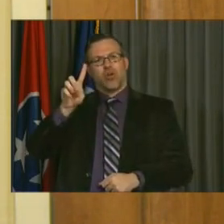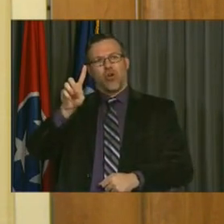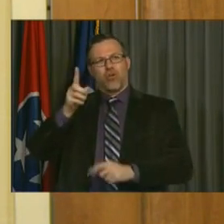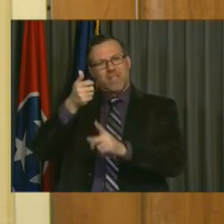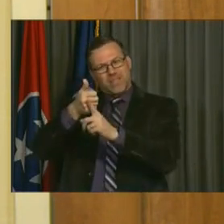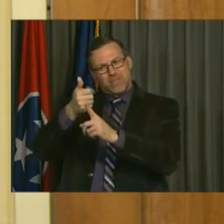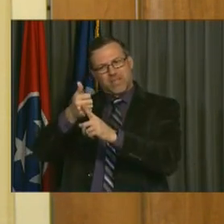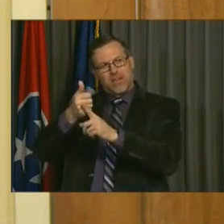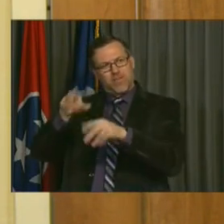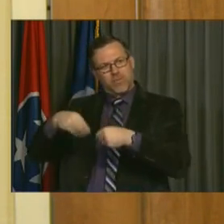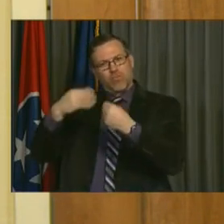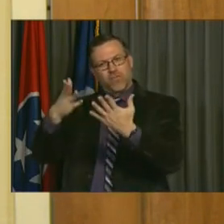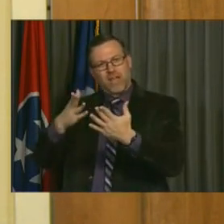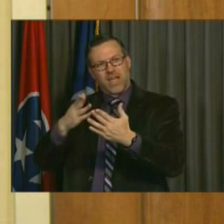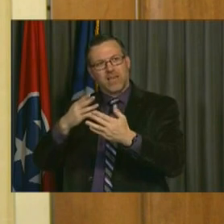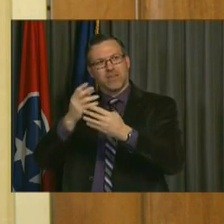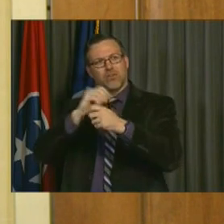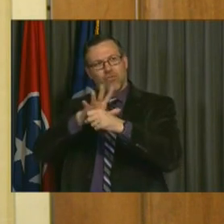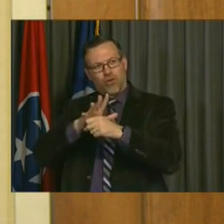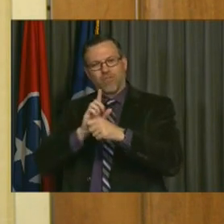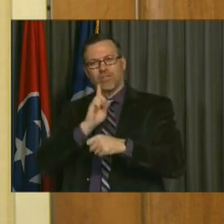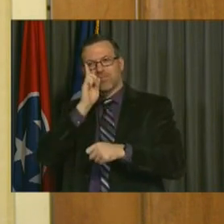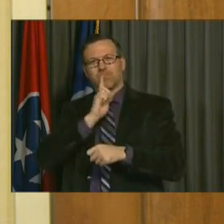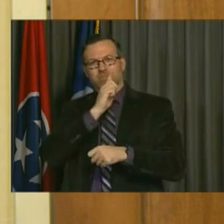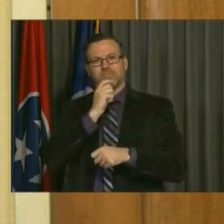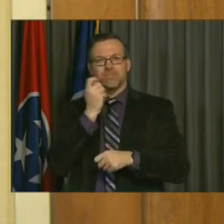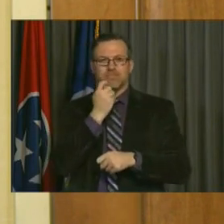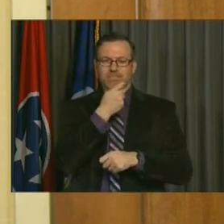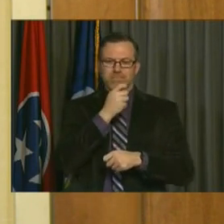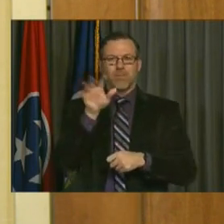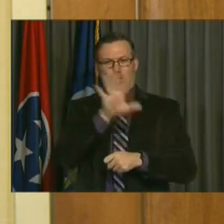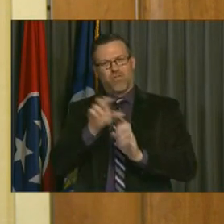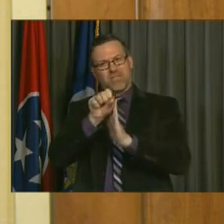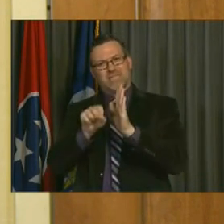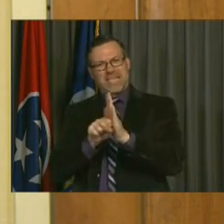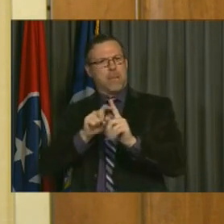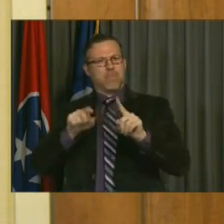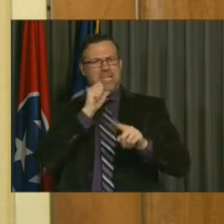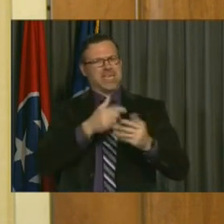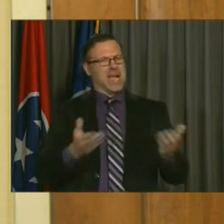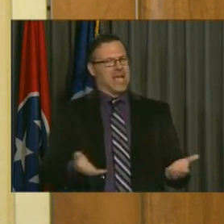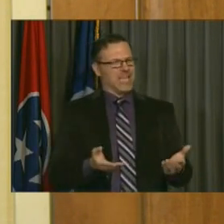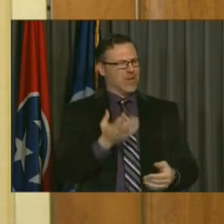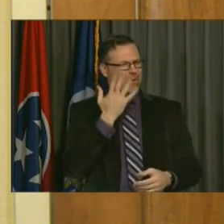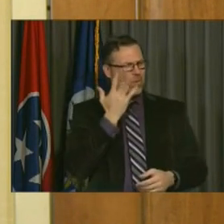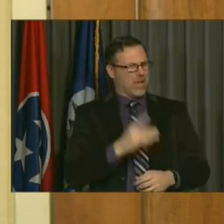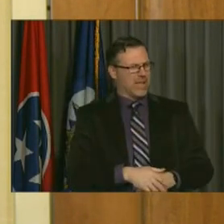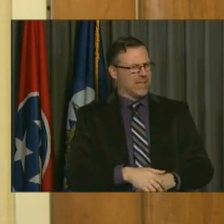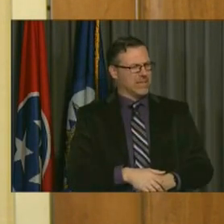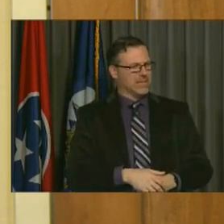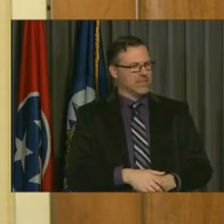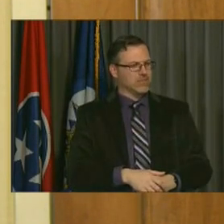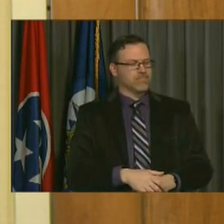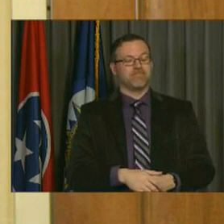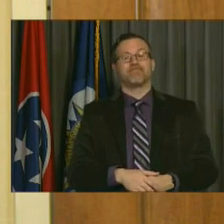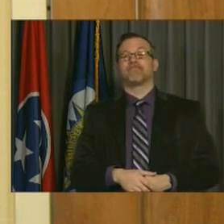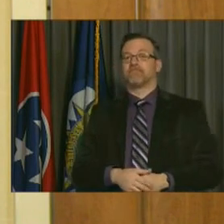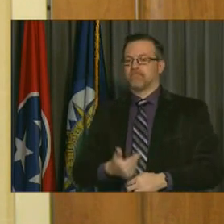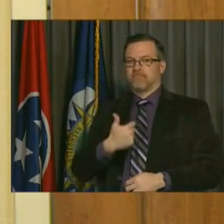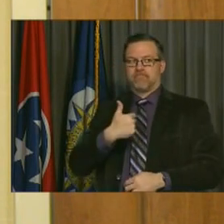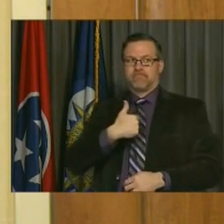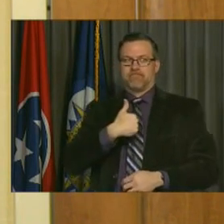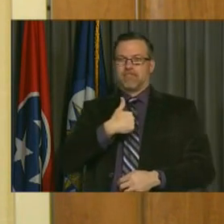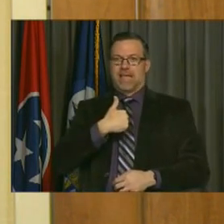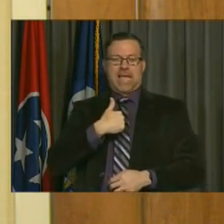but not here. And I was wondering why. Yeah. So speaking for myself, I have not been involved in those